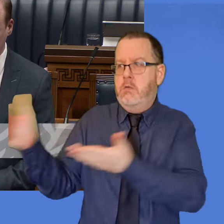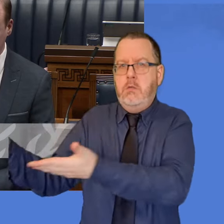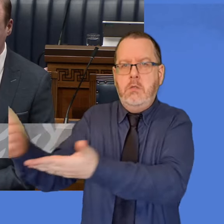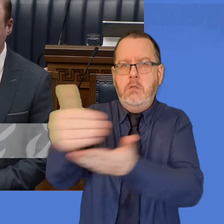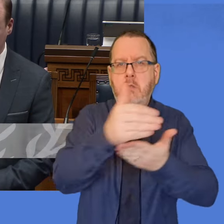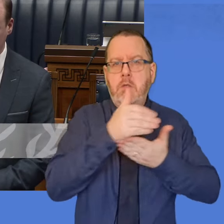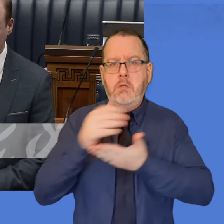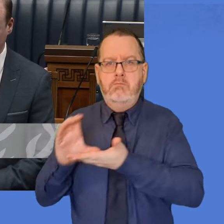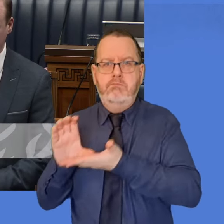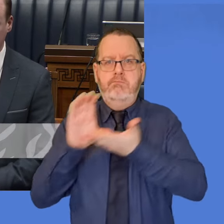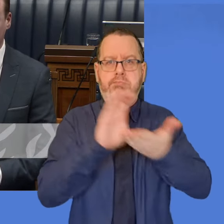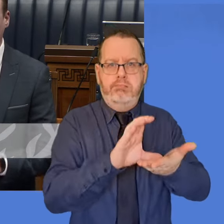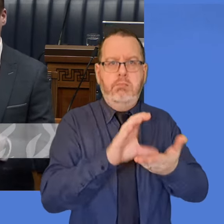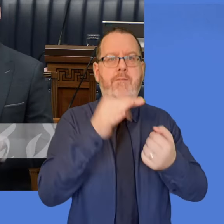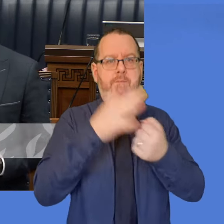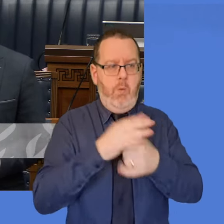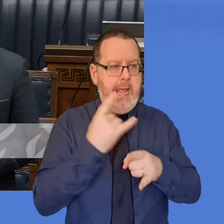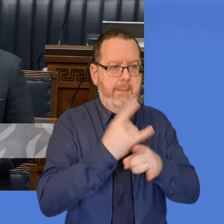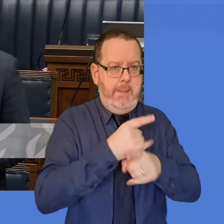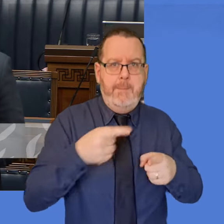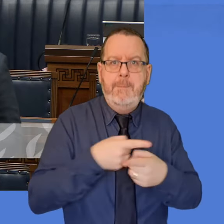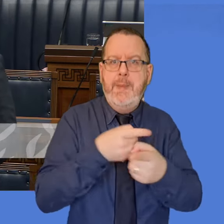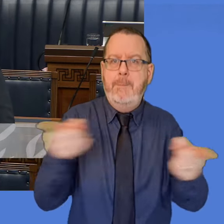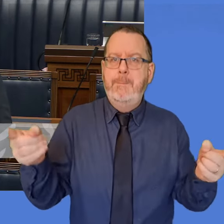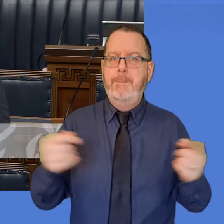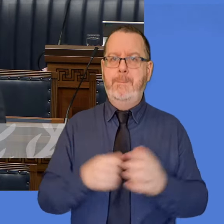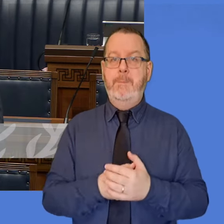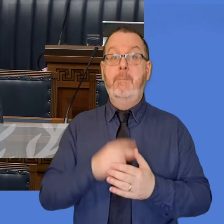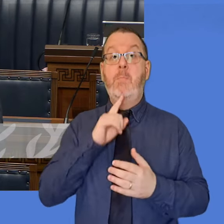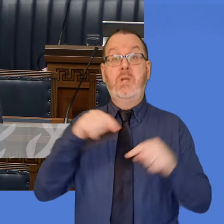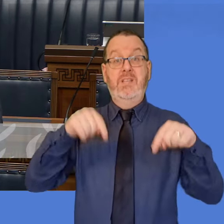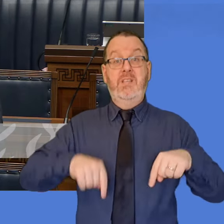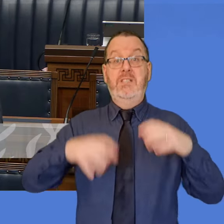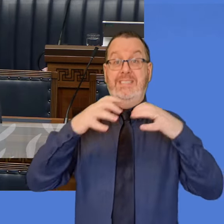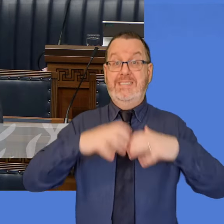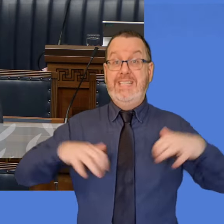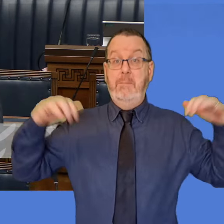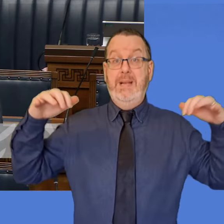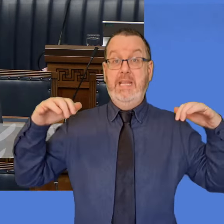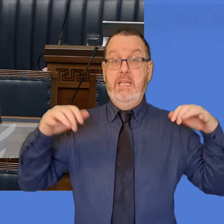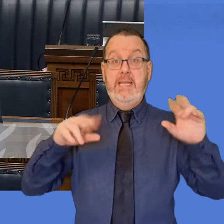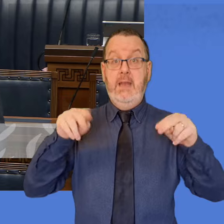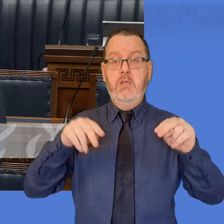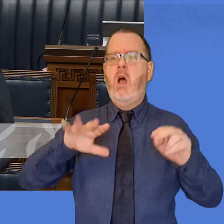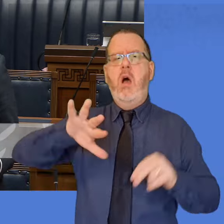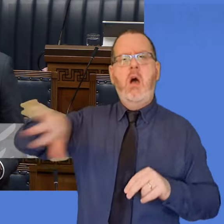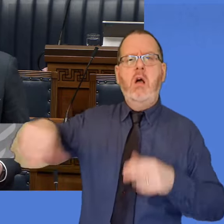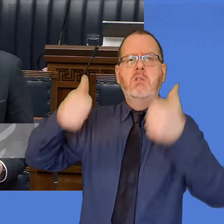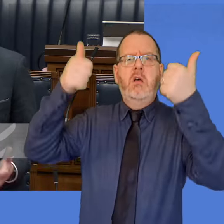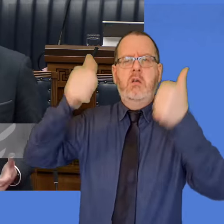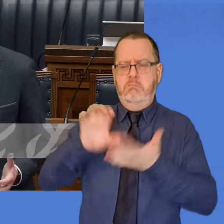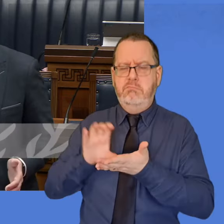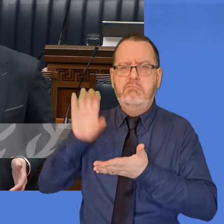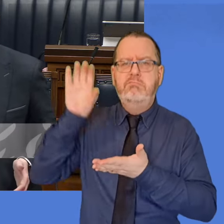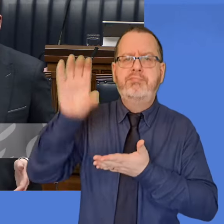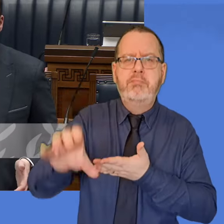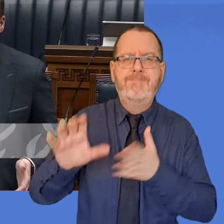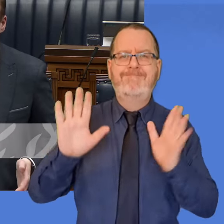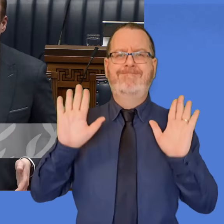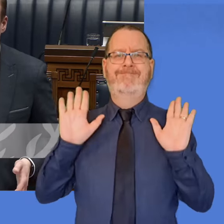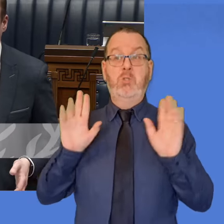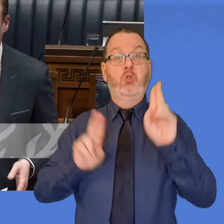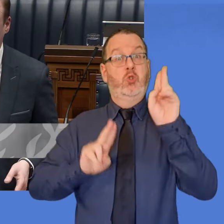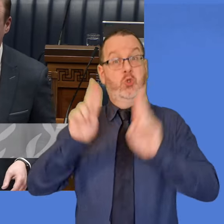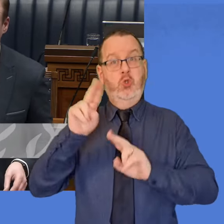in the past as well, but the Assembly is not in a position where it can step in and provide that sort of cover that otherwise would